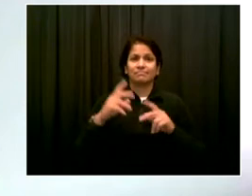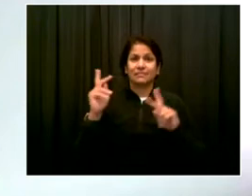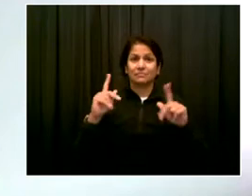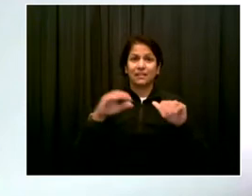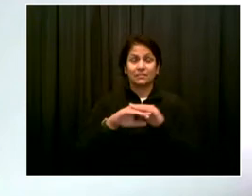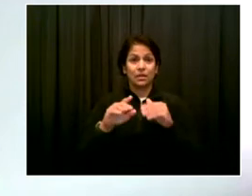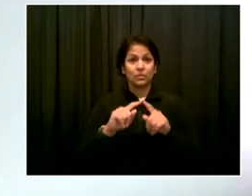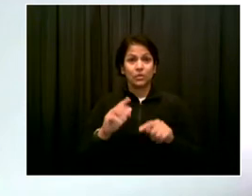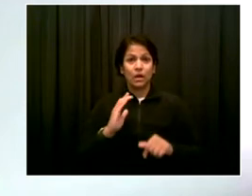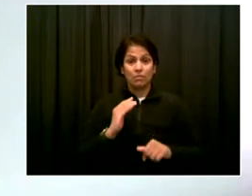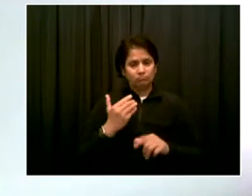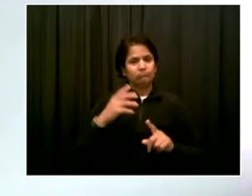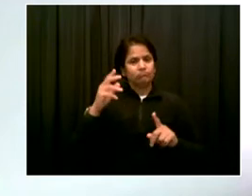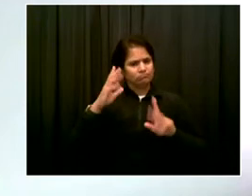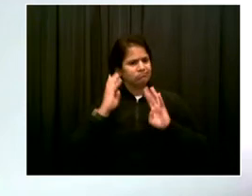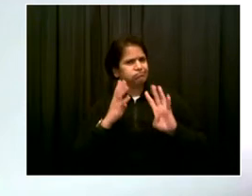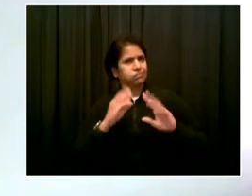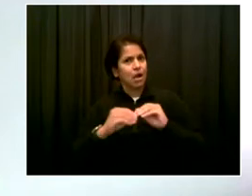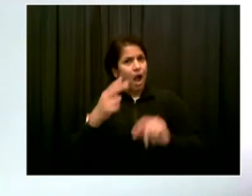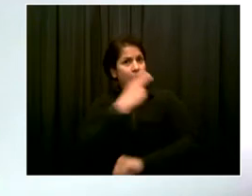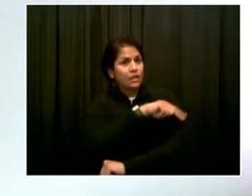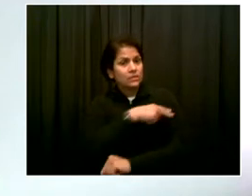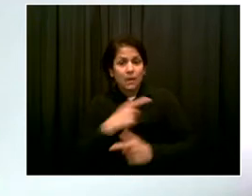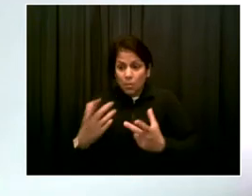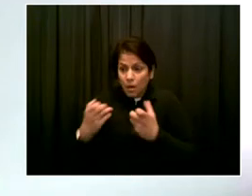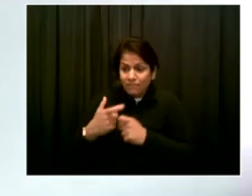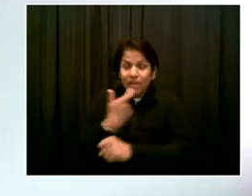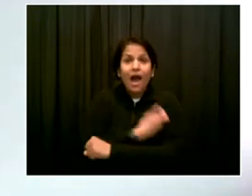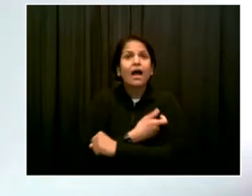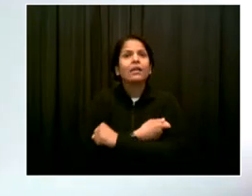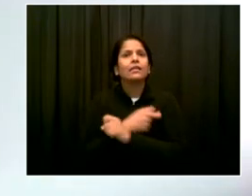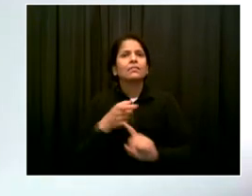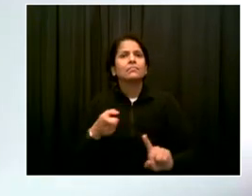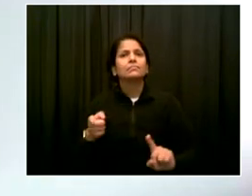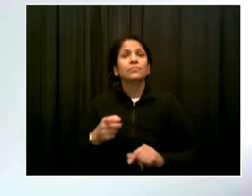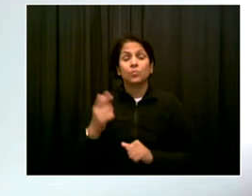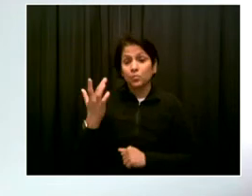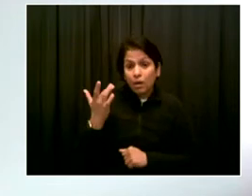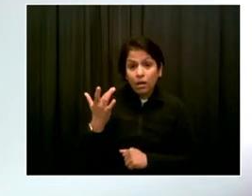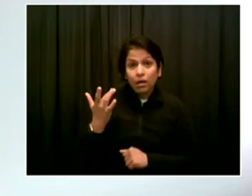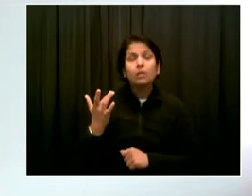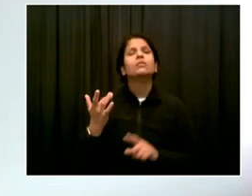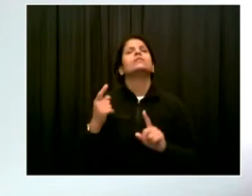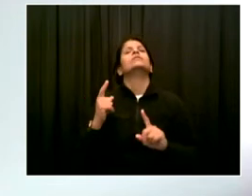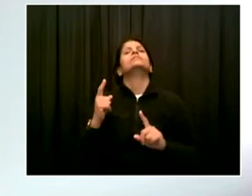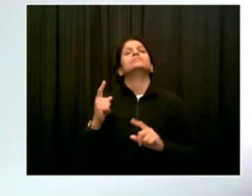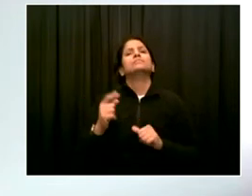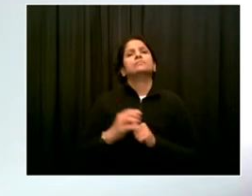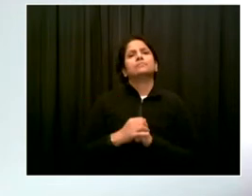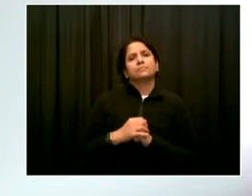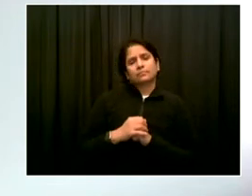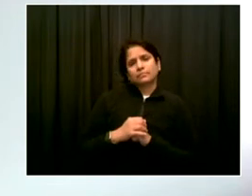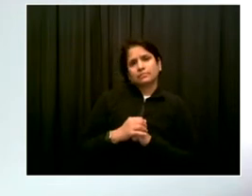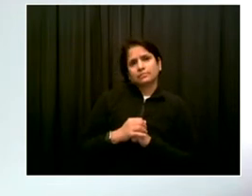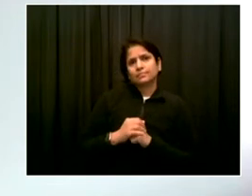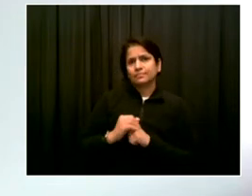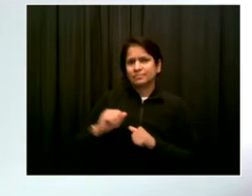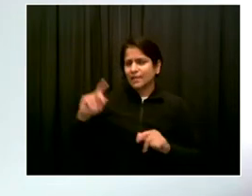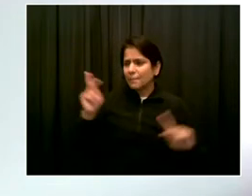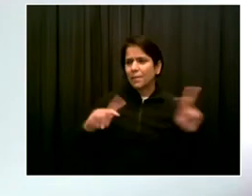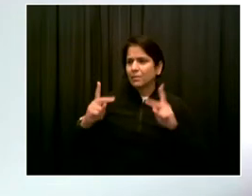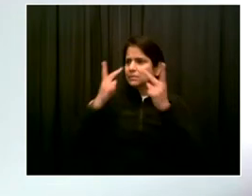haven't been vaccinated before. And I think it's exactly what you say, sir. People are watching, they're seeing that